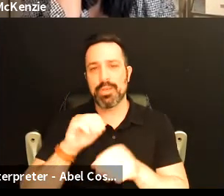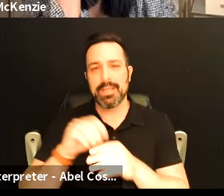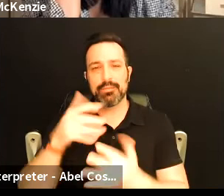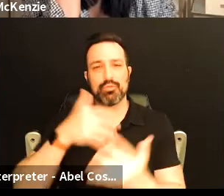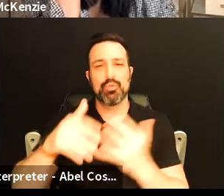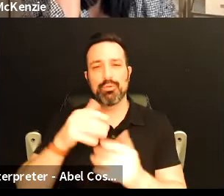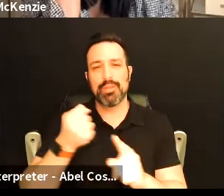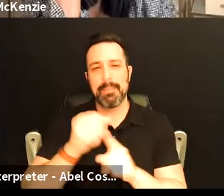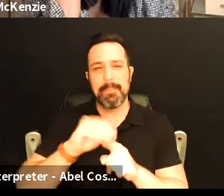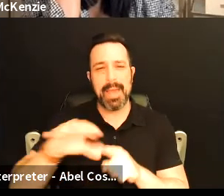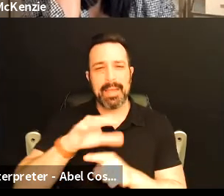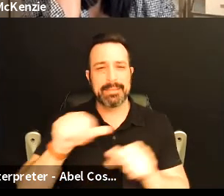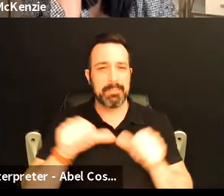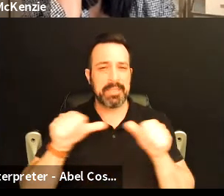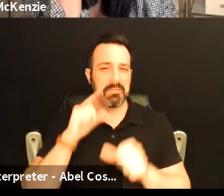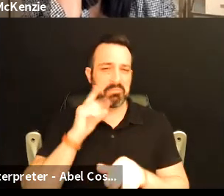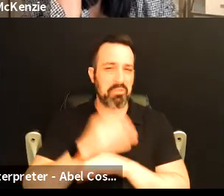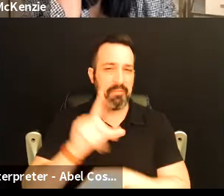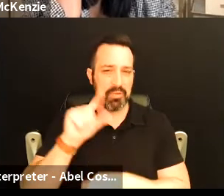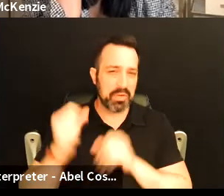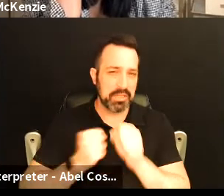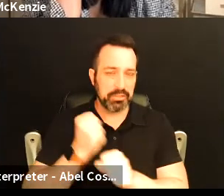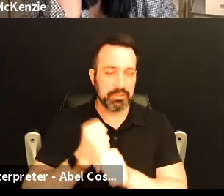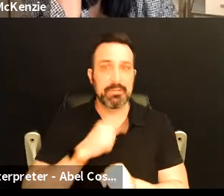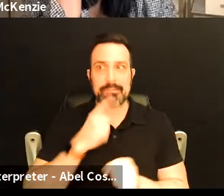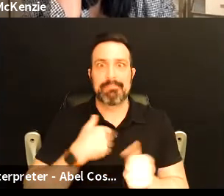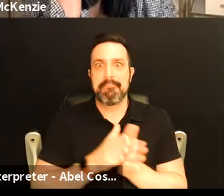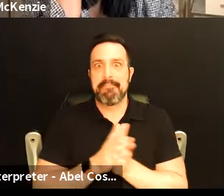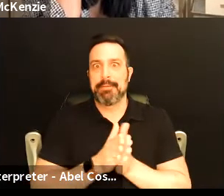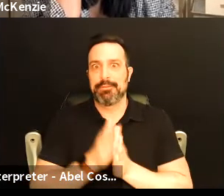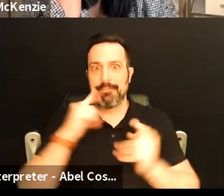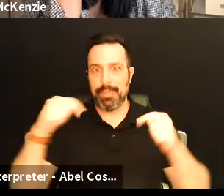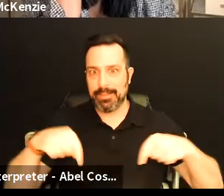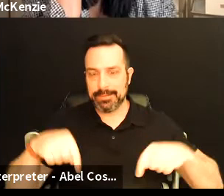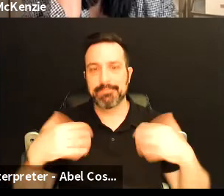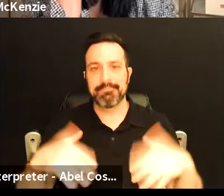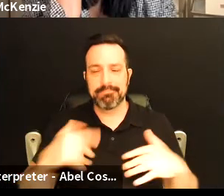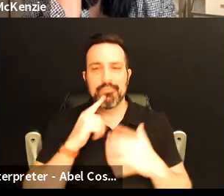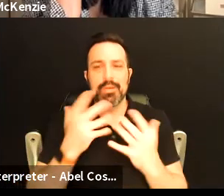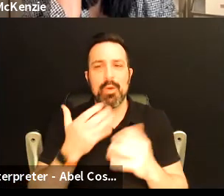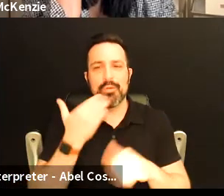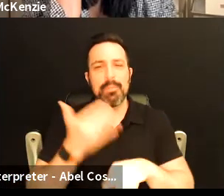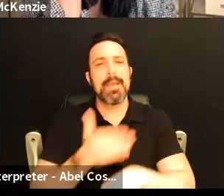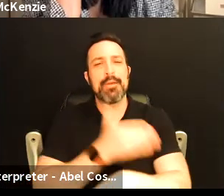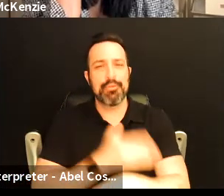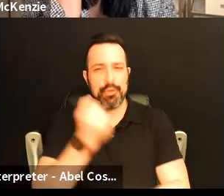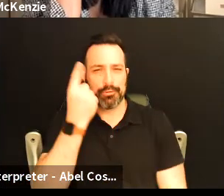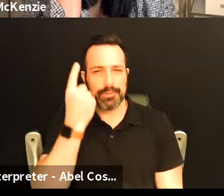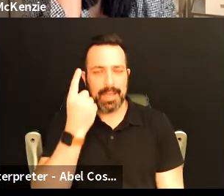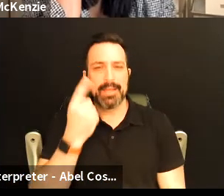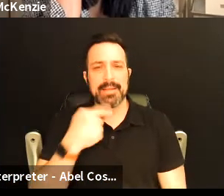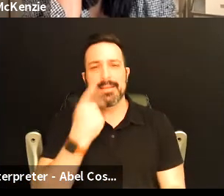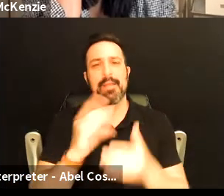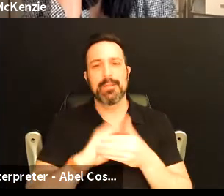impact space for over 20 years and I have a real passion for this and really want to better understand and tell the